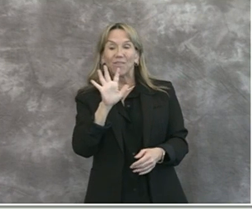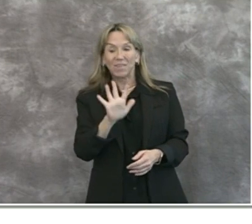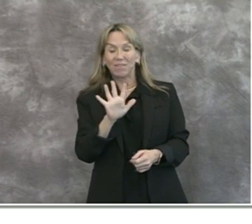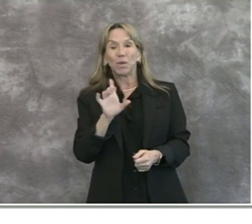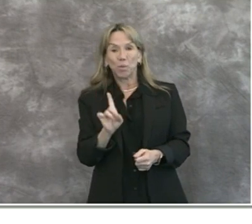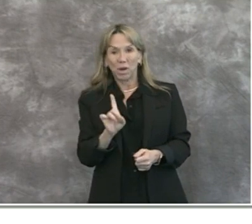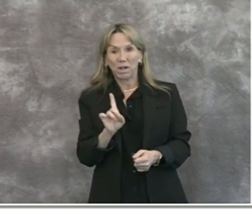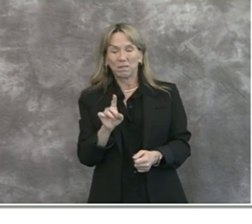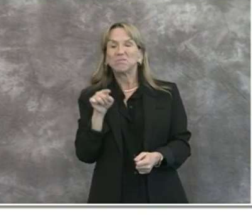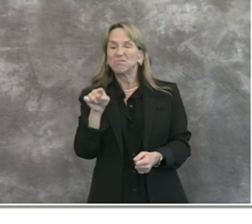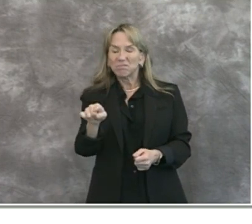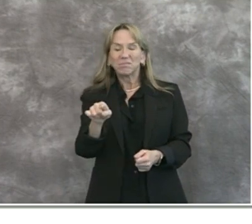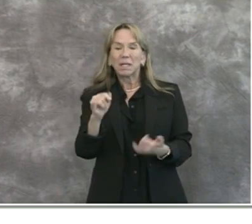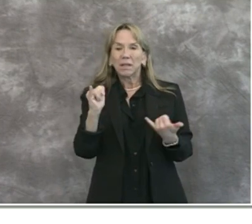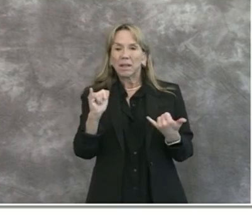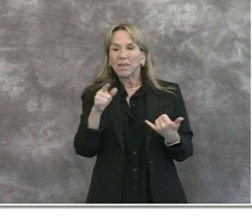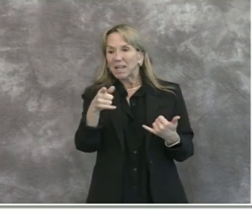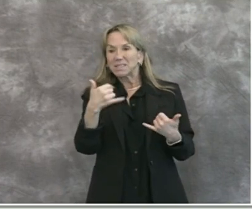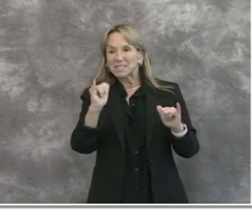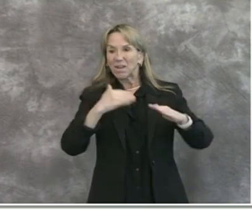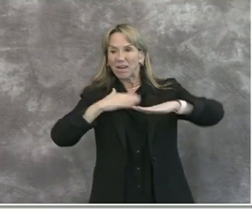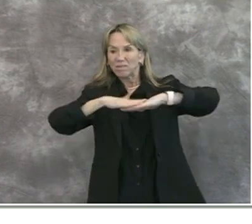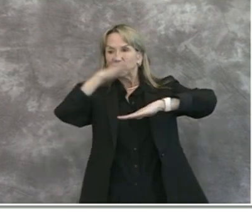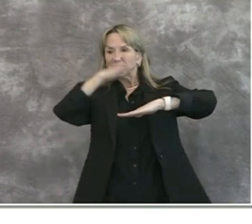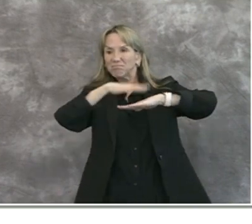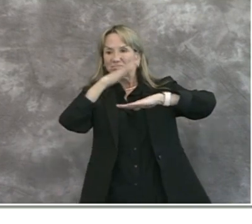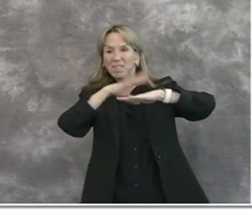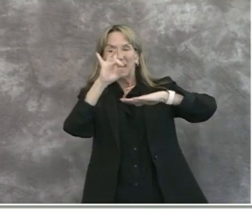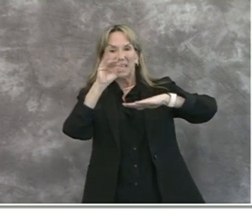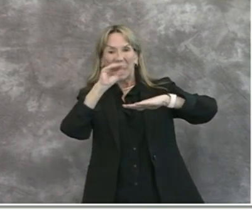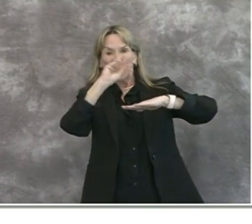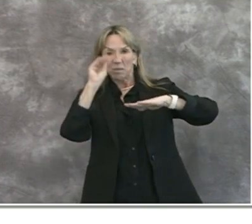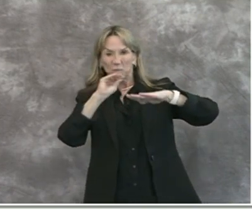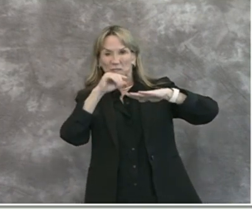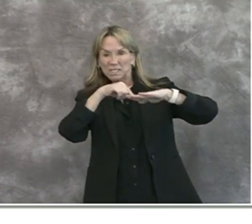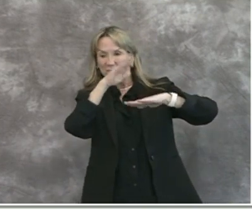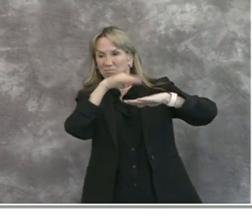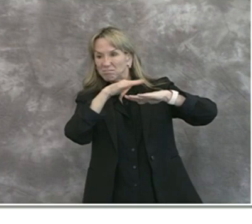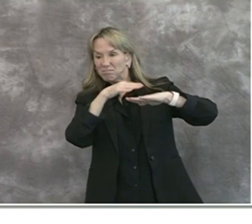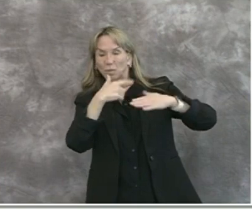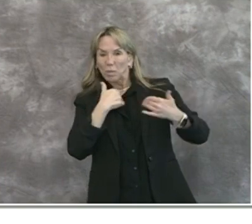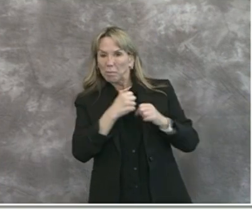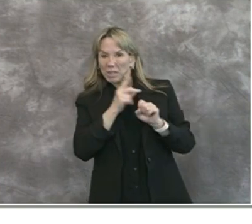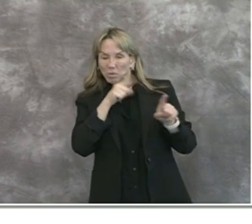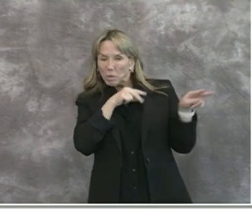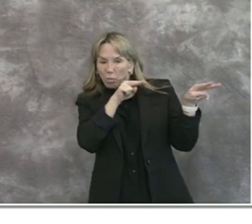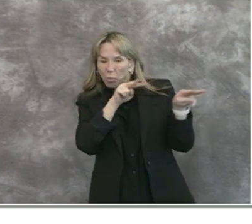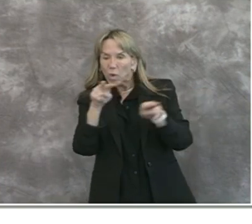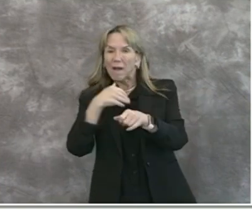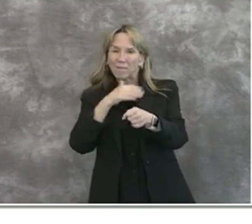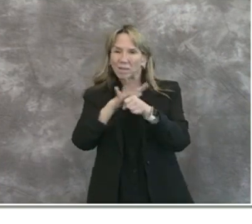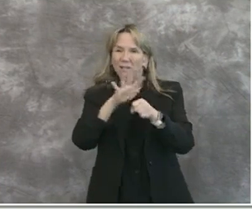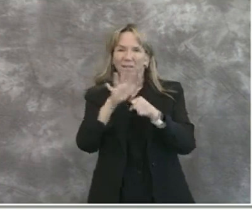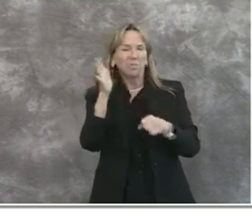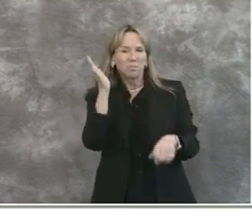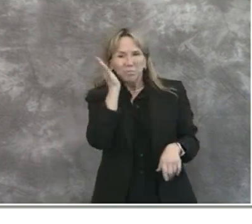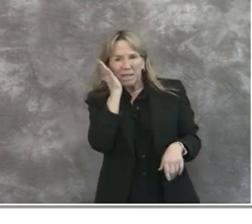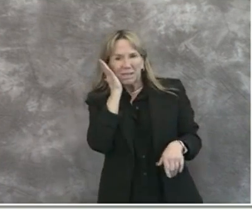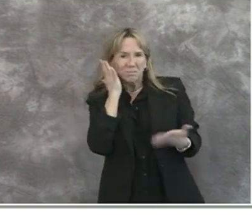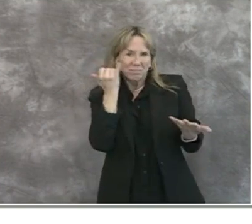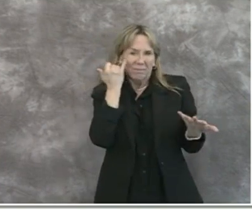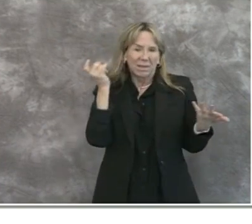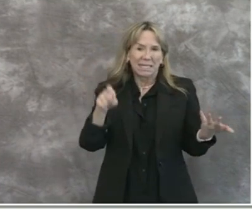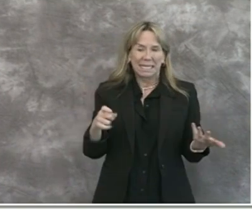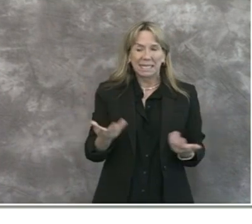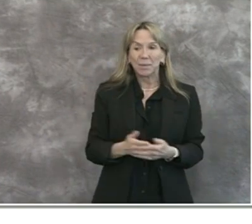relative to the 80% bed capacity that we are keeping an eye on on a daily basis. The last one I have for you today